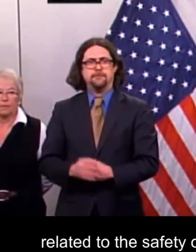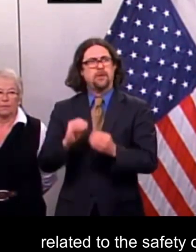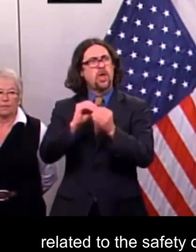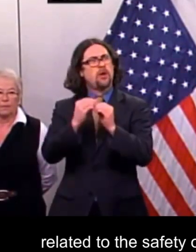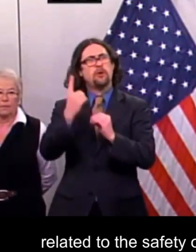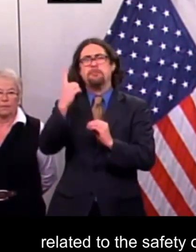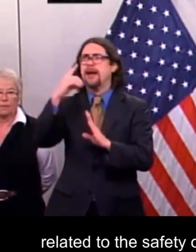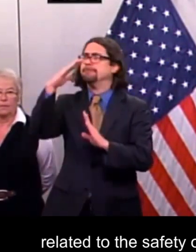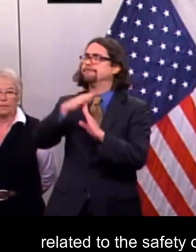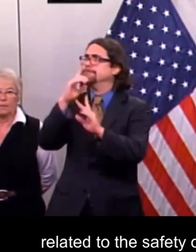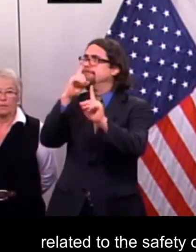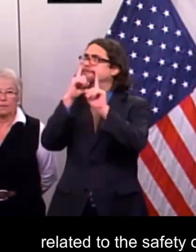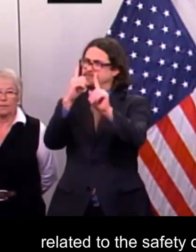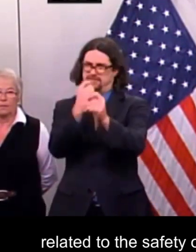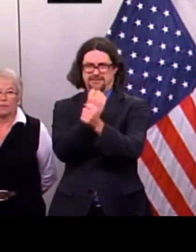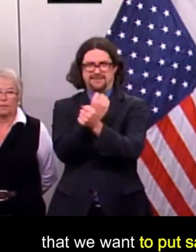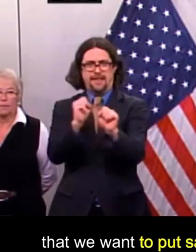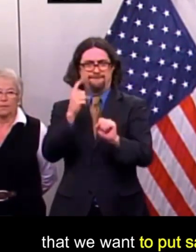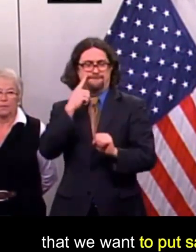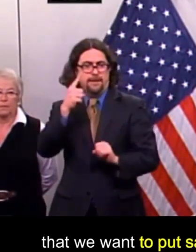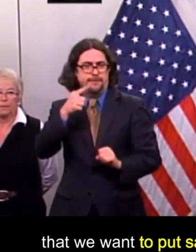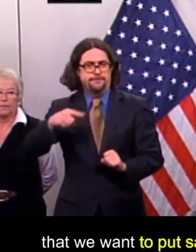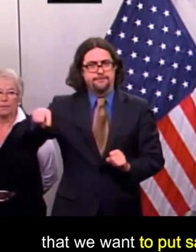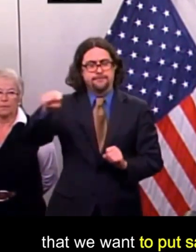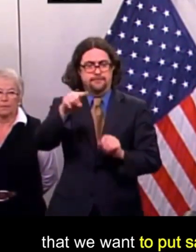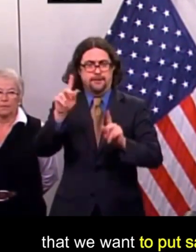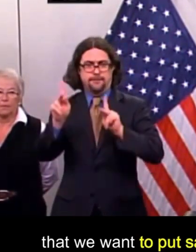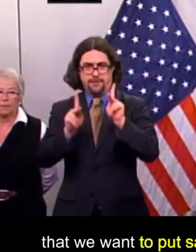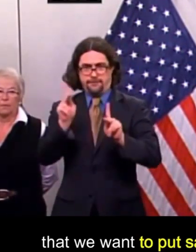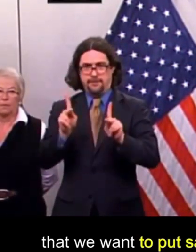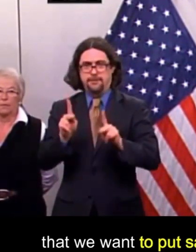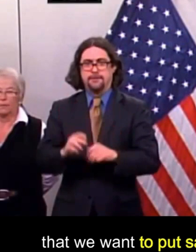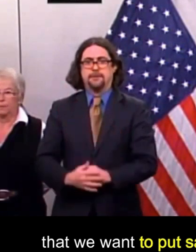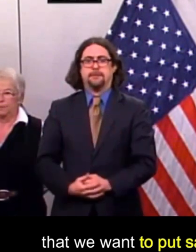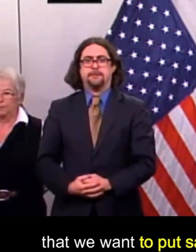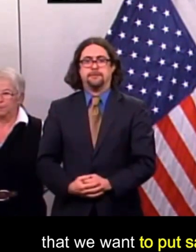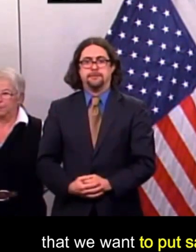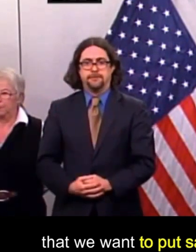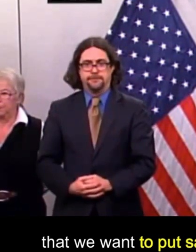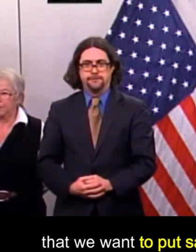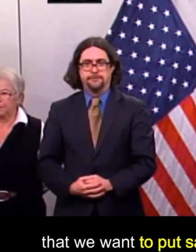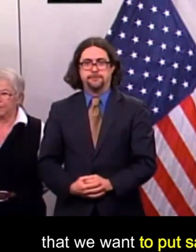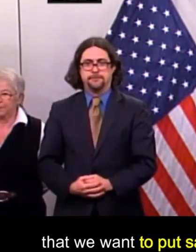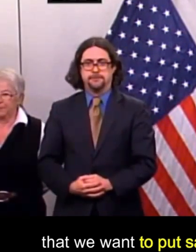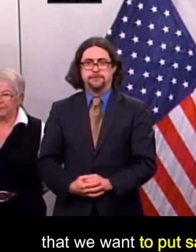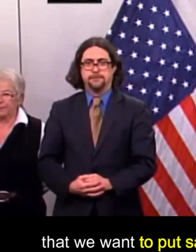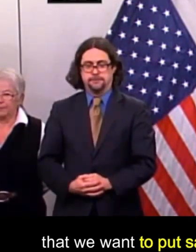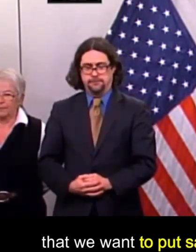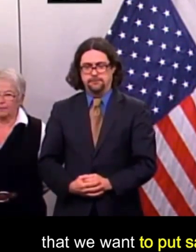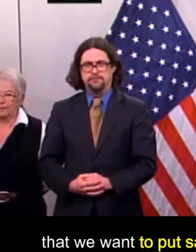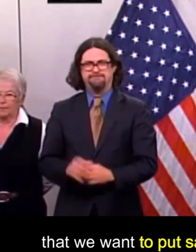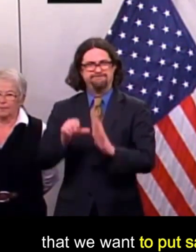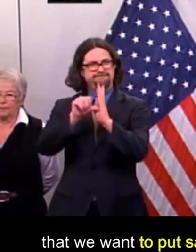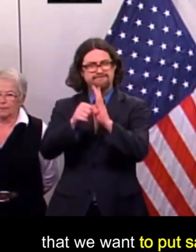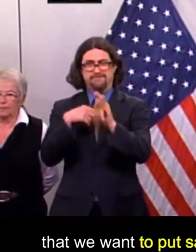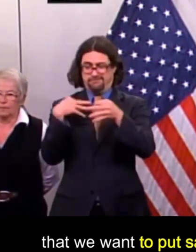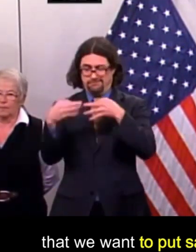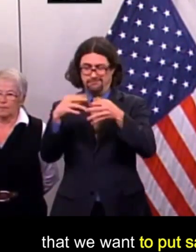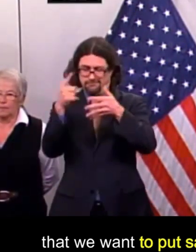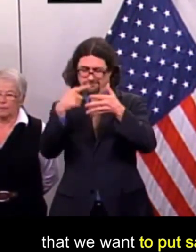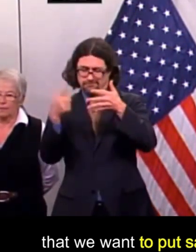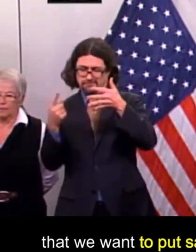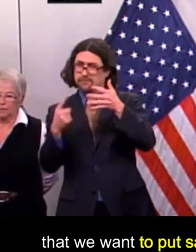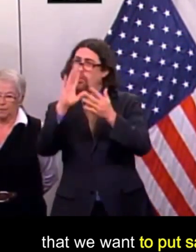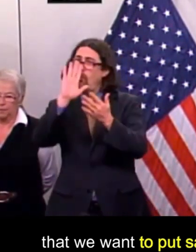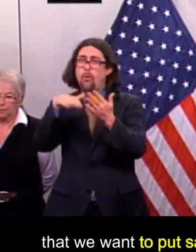throughout everything you're going to hear from us that we want to put safety first in all we do. And that comes down to the decisions of everyday New